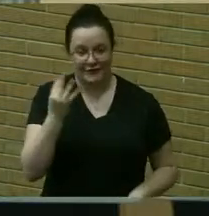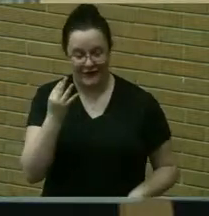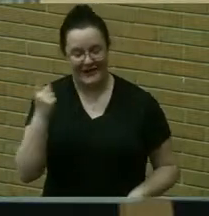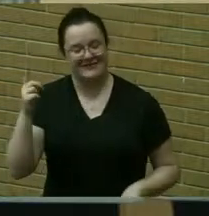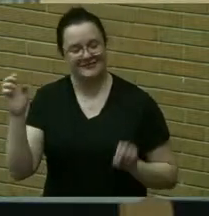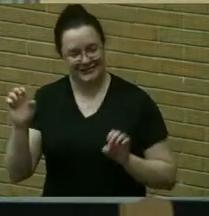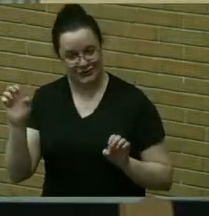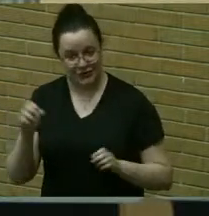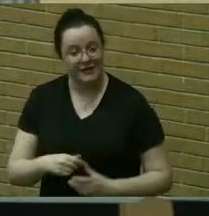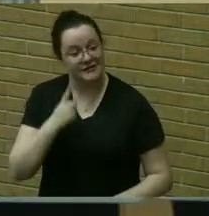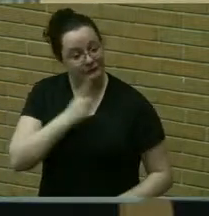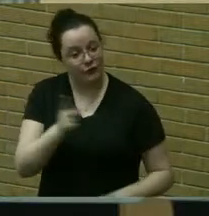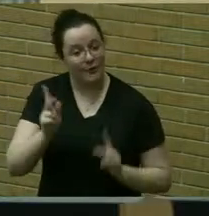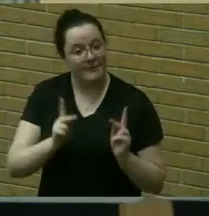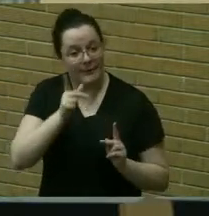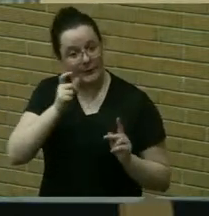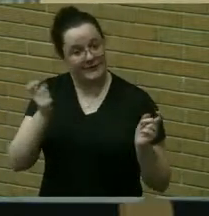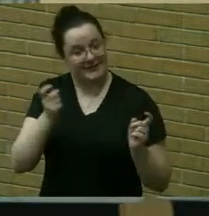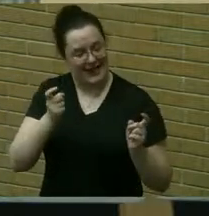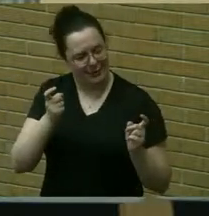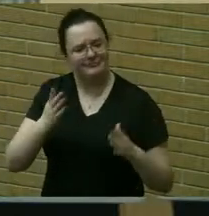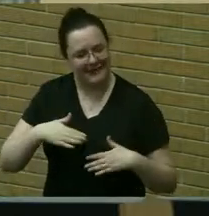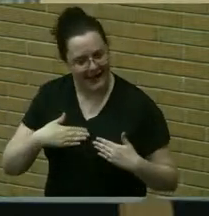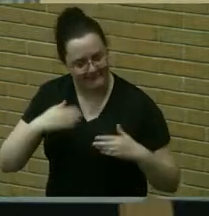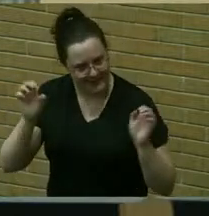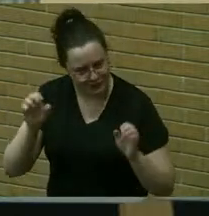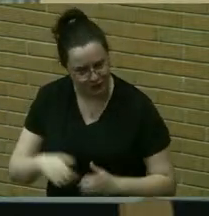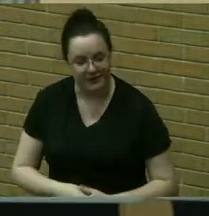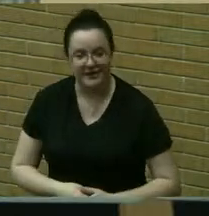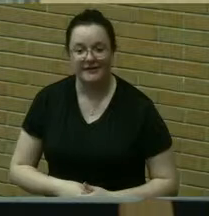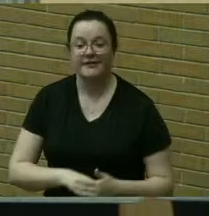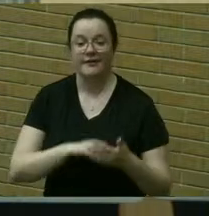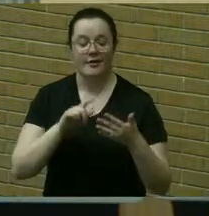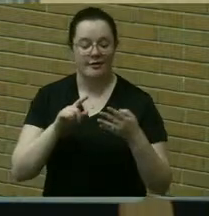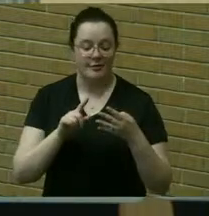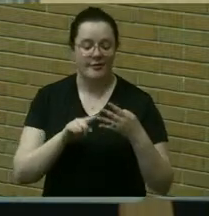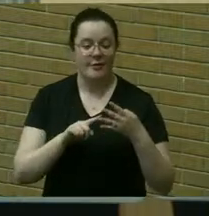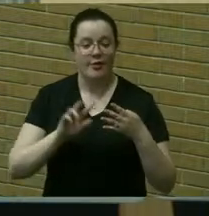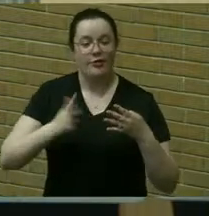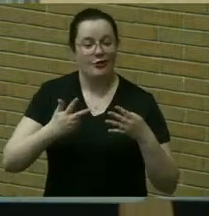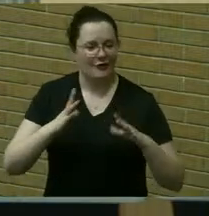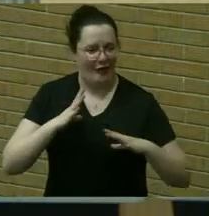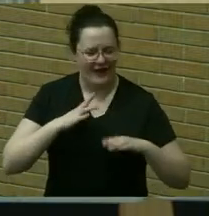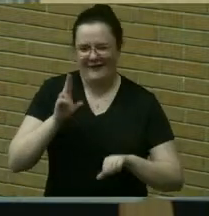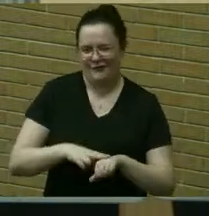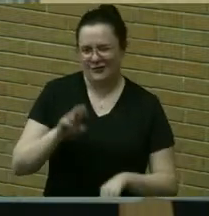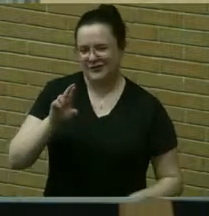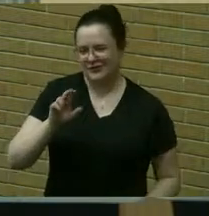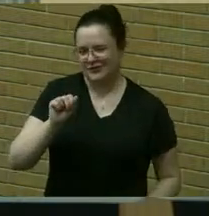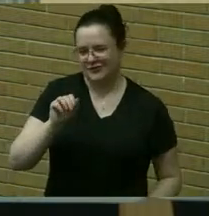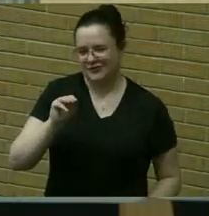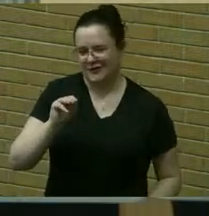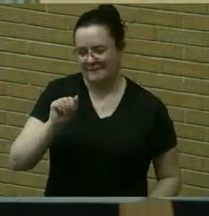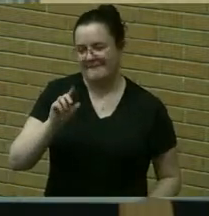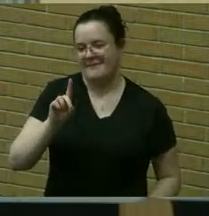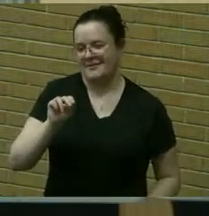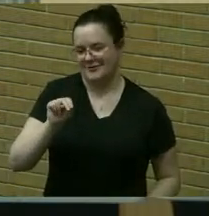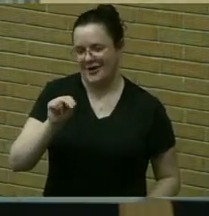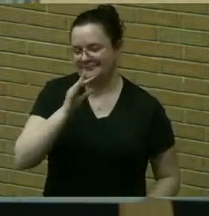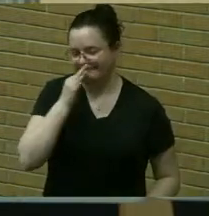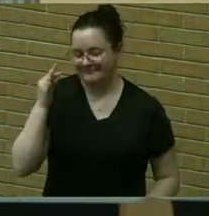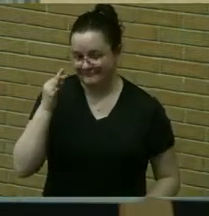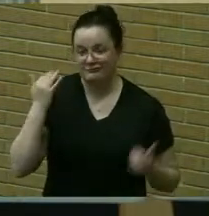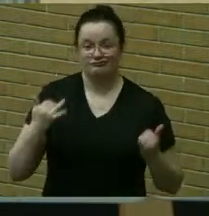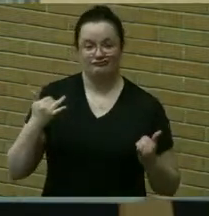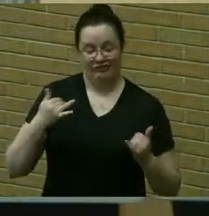easter the third holiday of course is ramadan uh we're in the midst of the month of ramadan